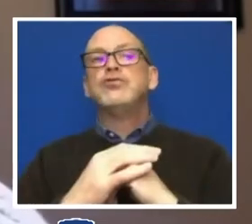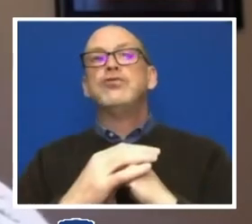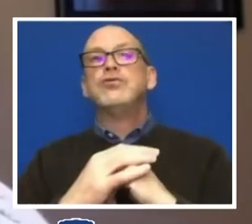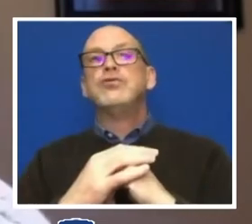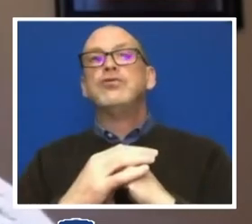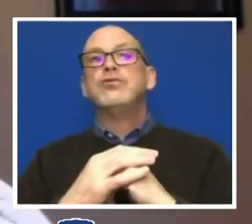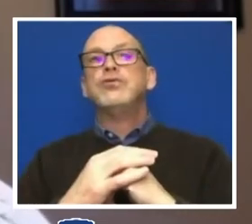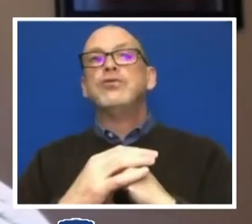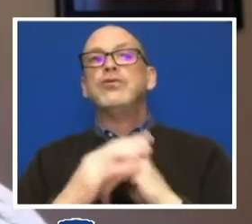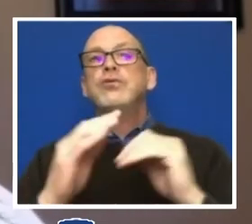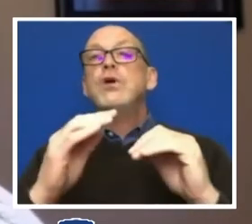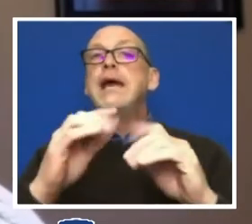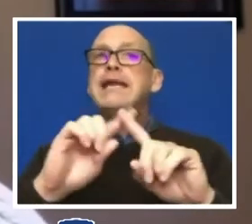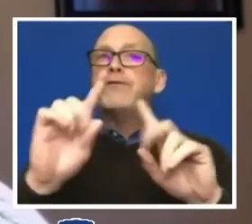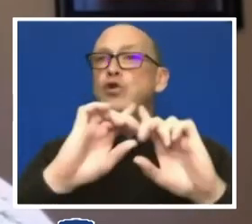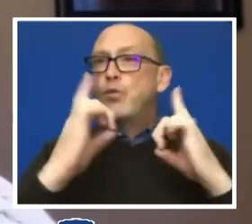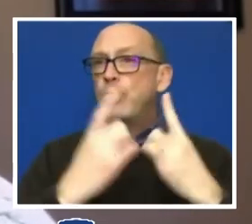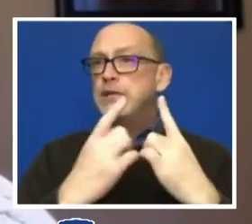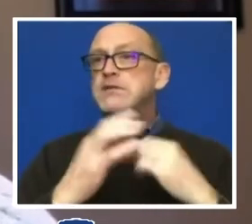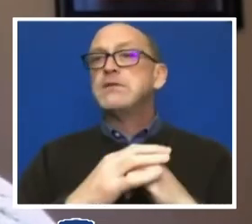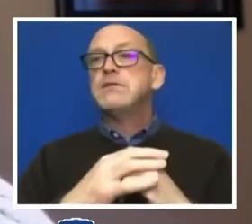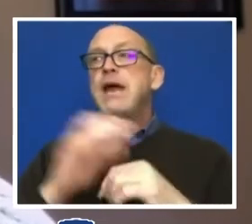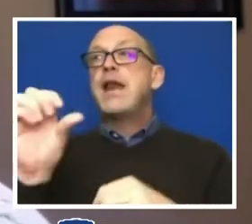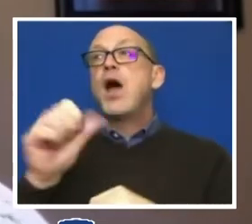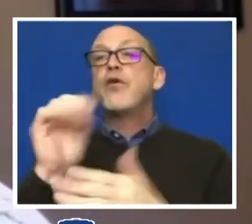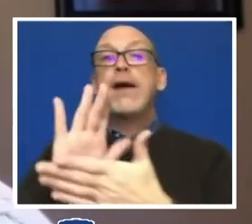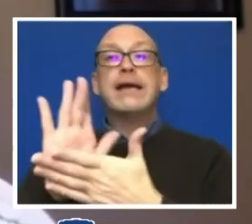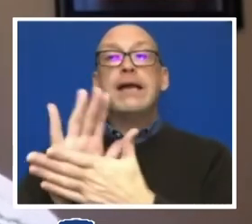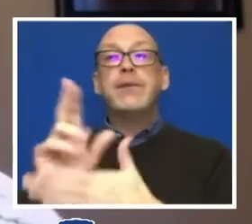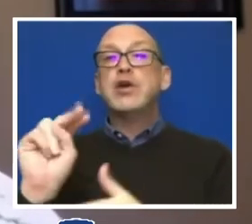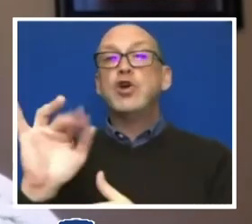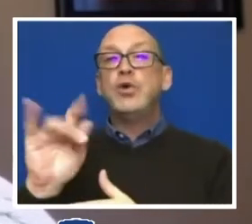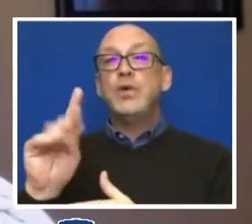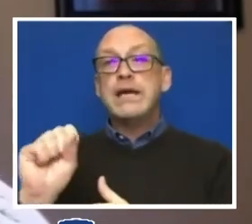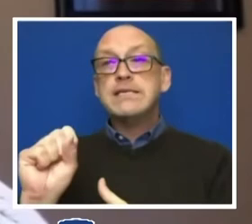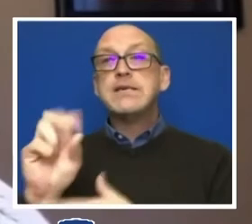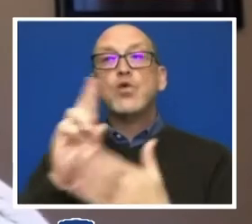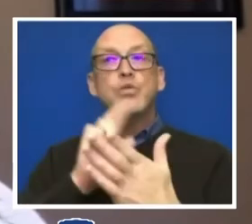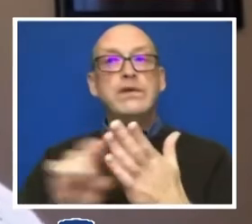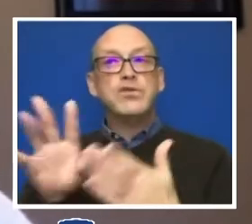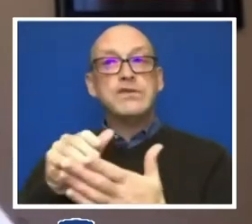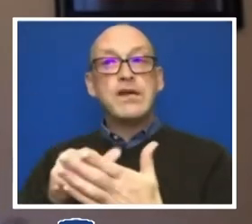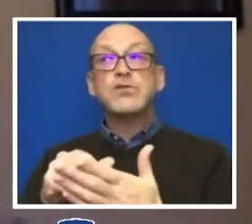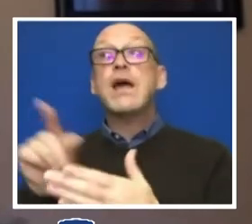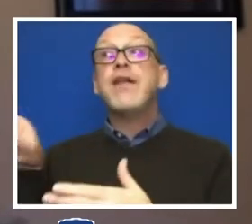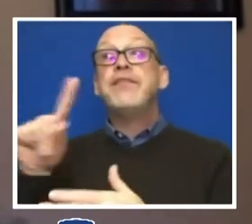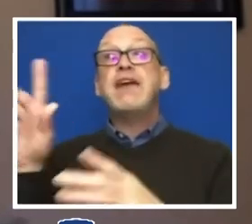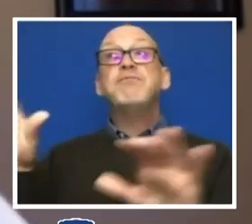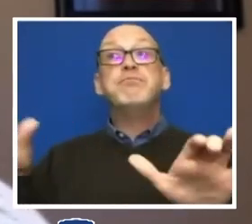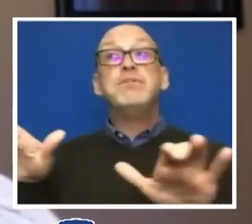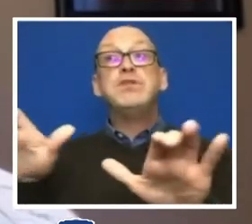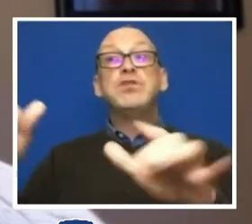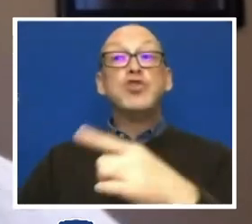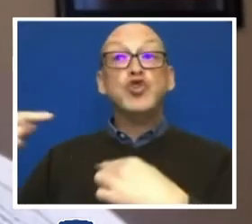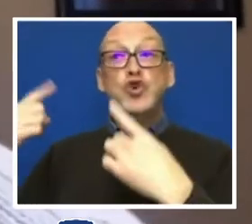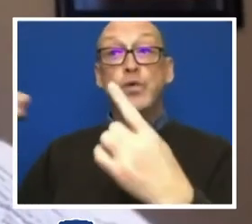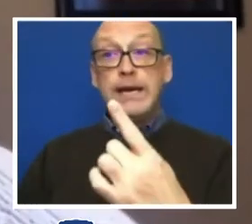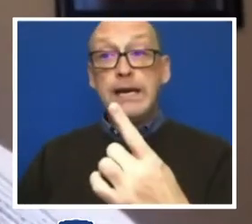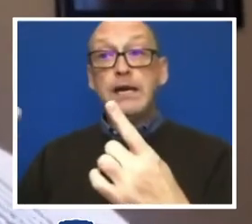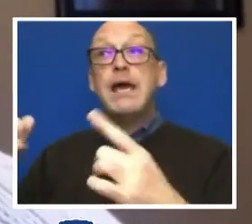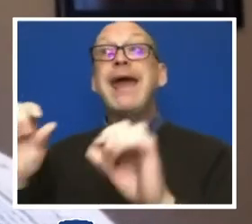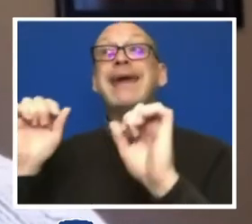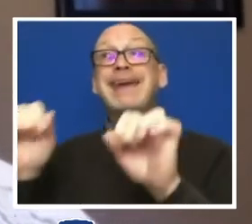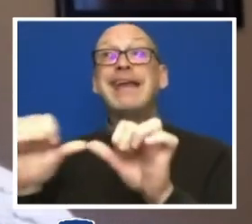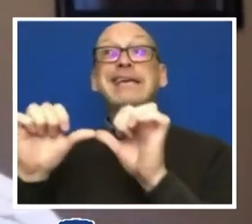departments and other academic units and research centers have been doing and are keen to continue doing